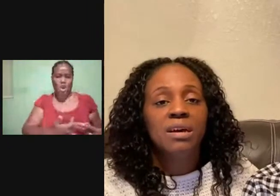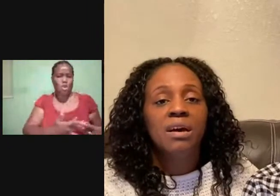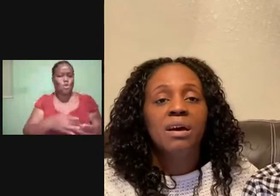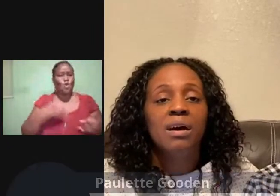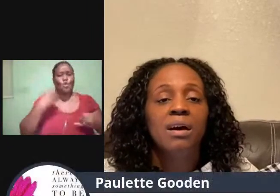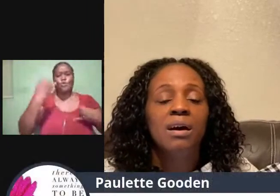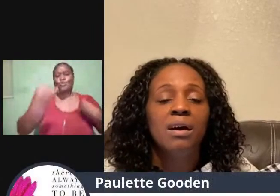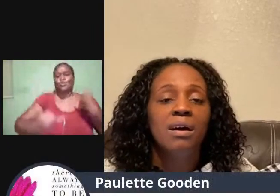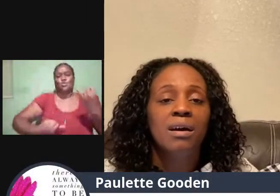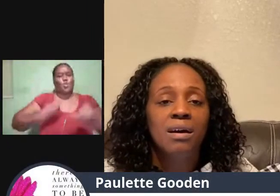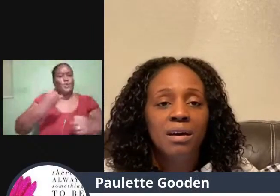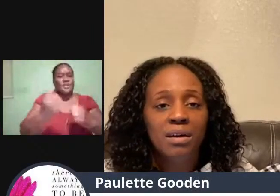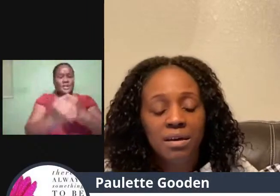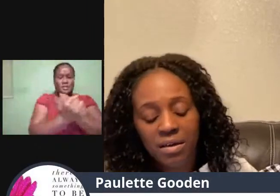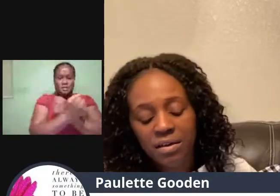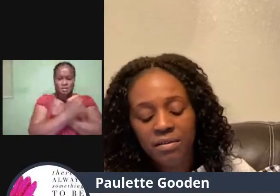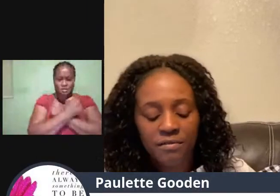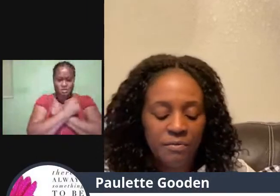and love.